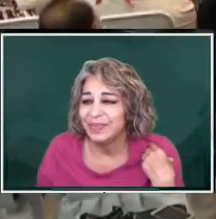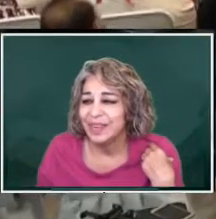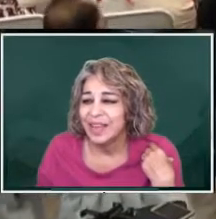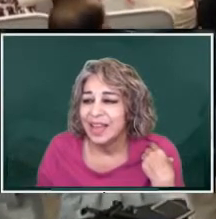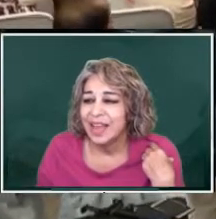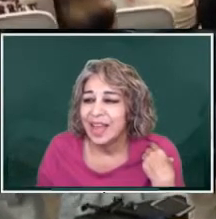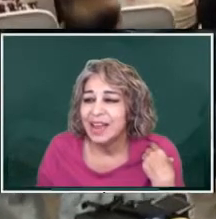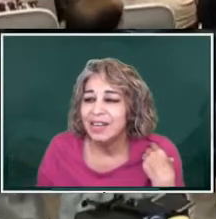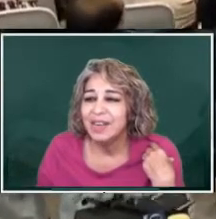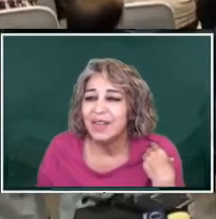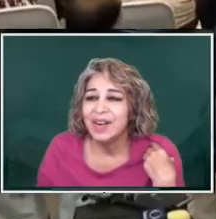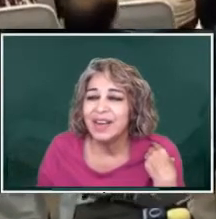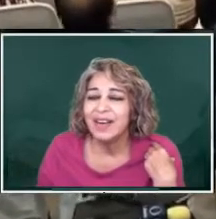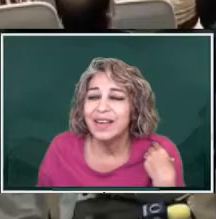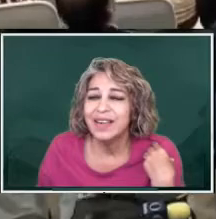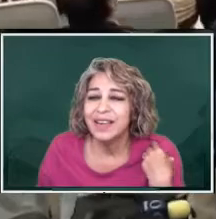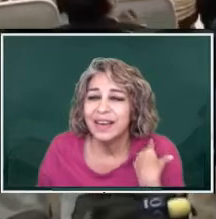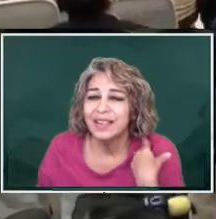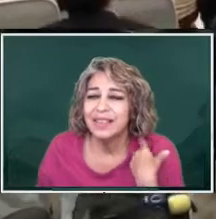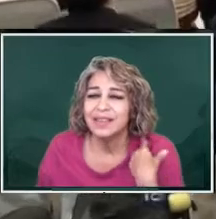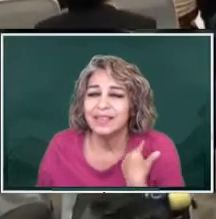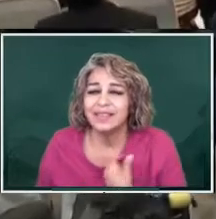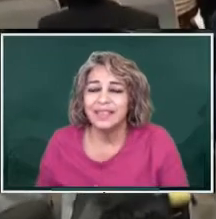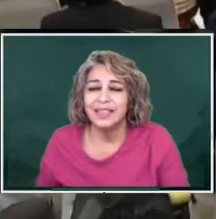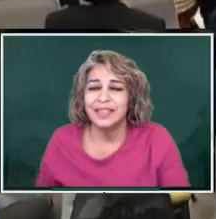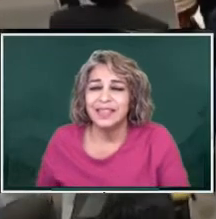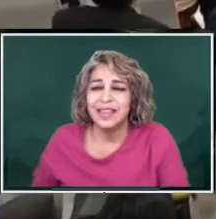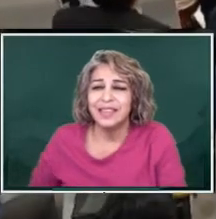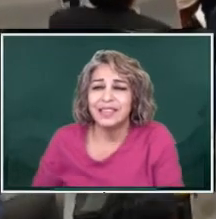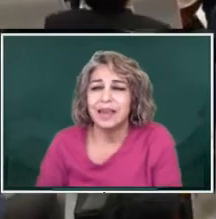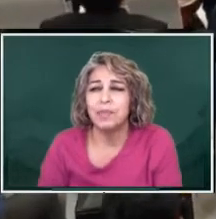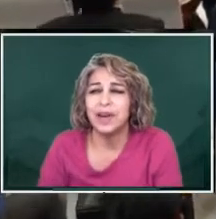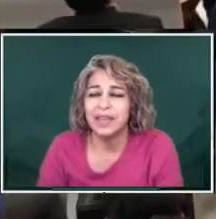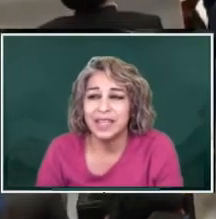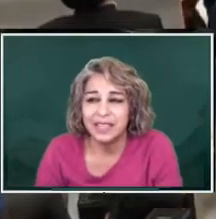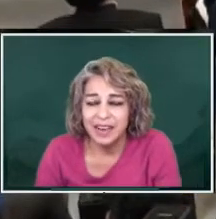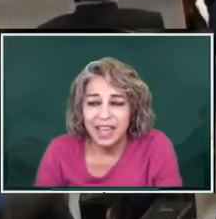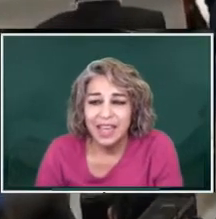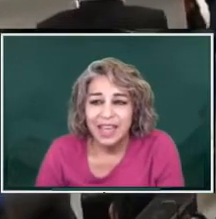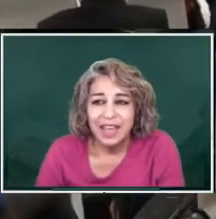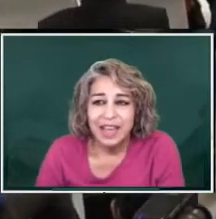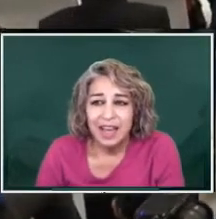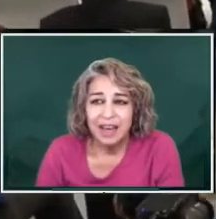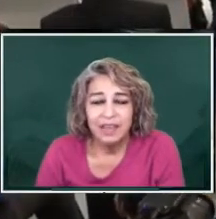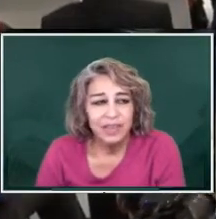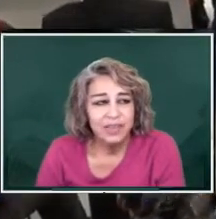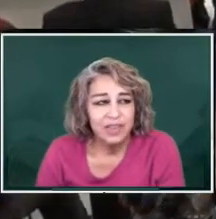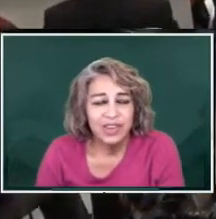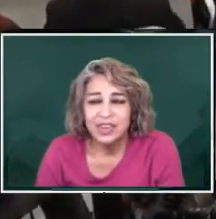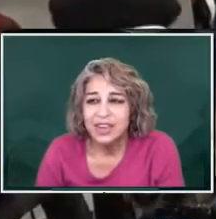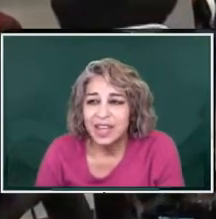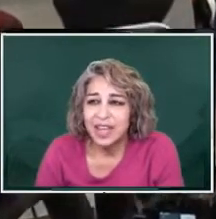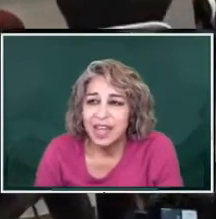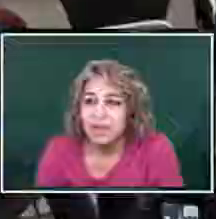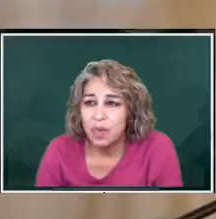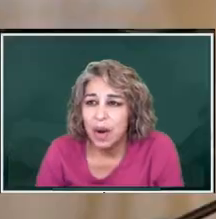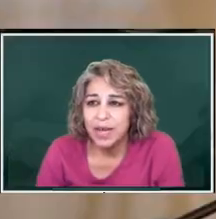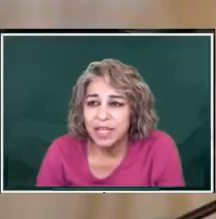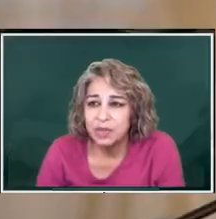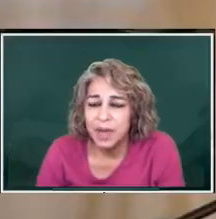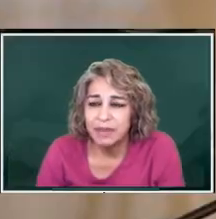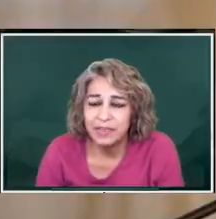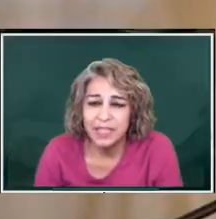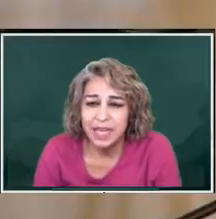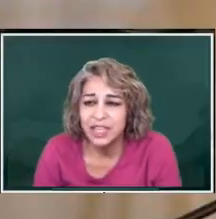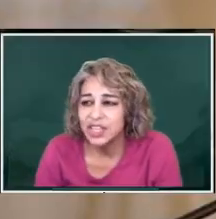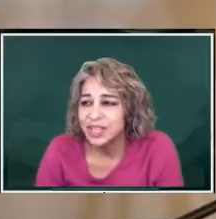and regarding the things about yesterday the fraternity and the right